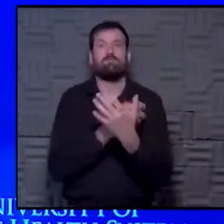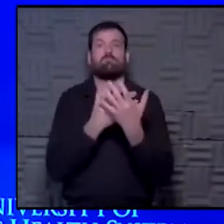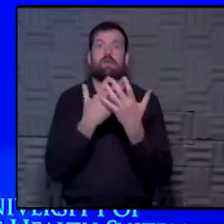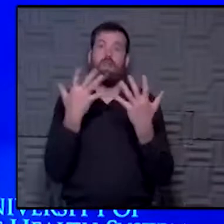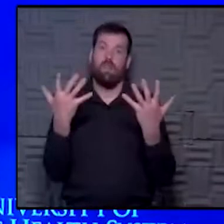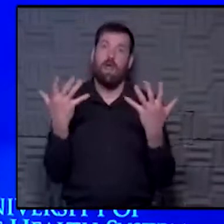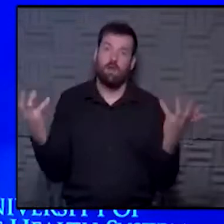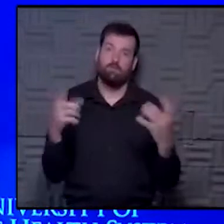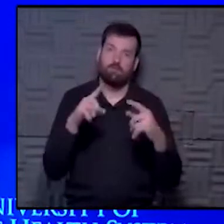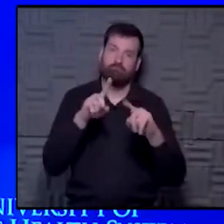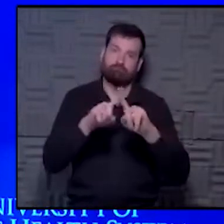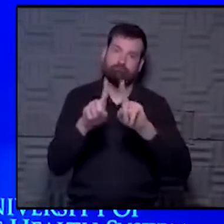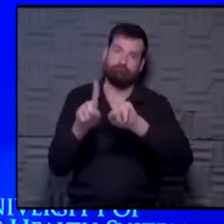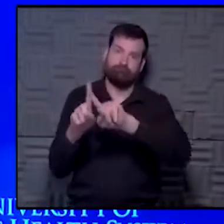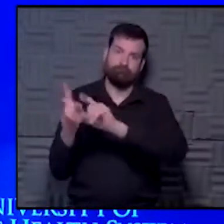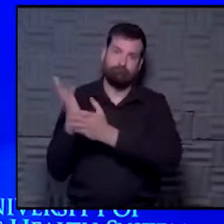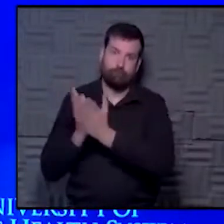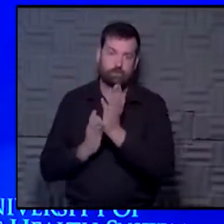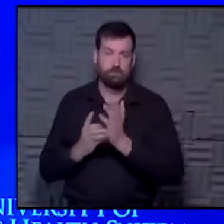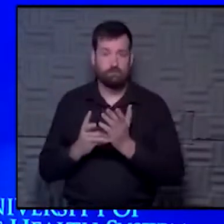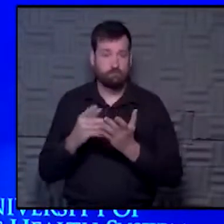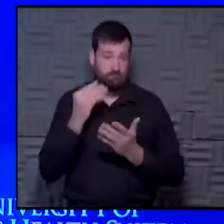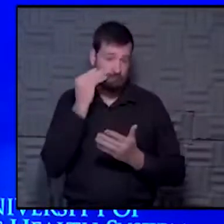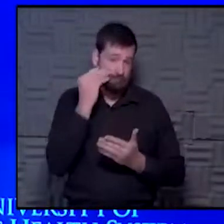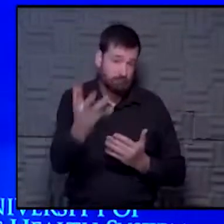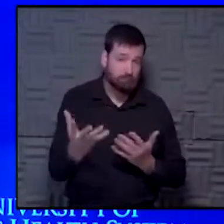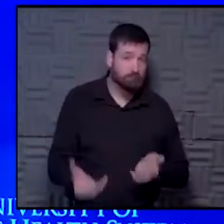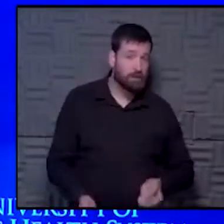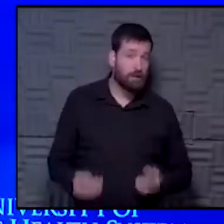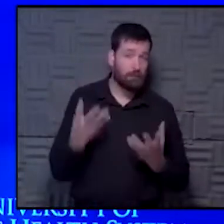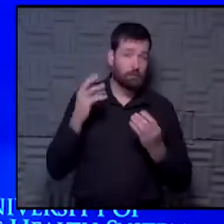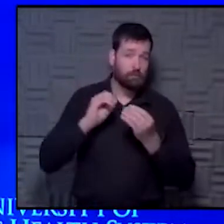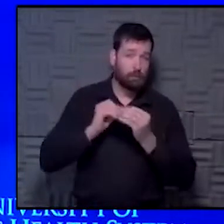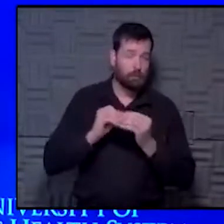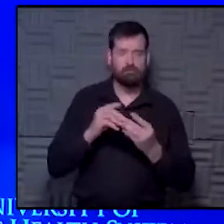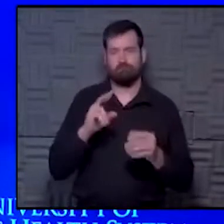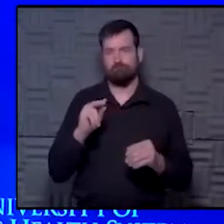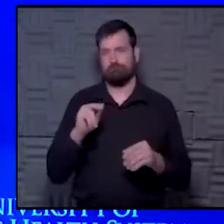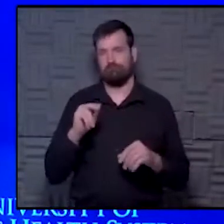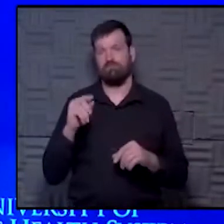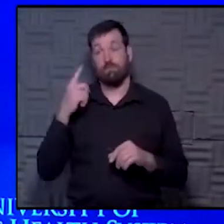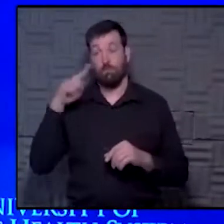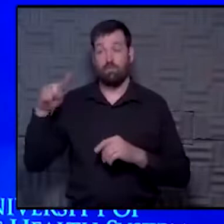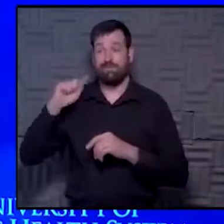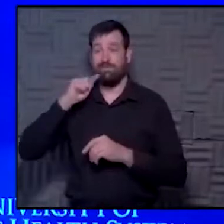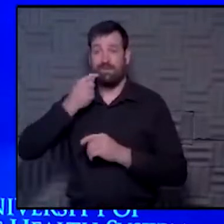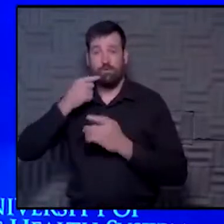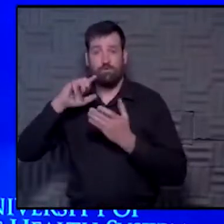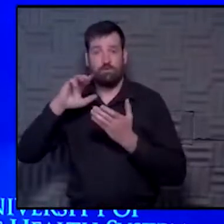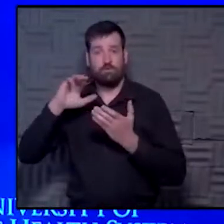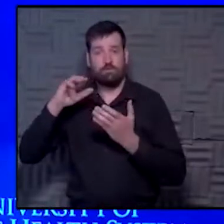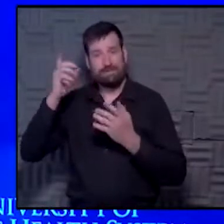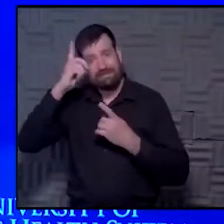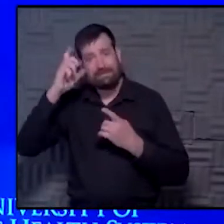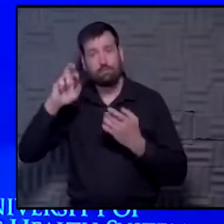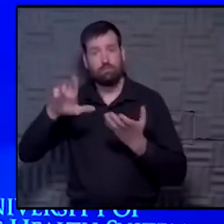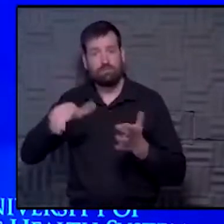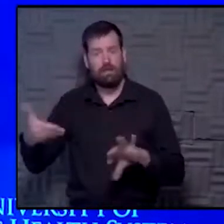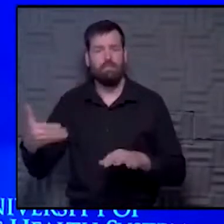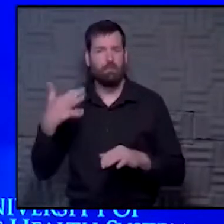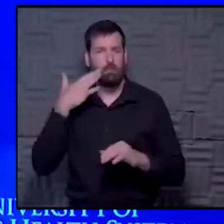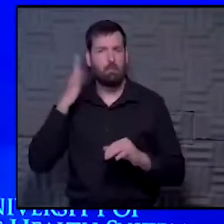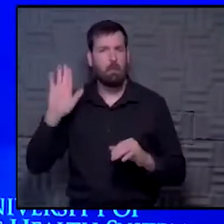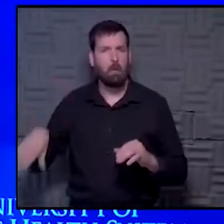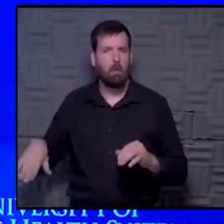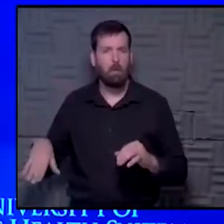I think we can't tell you with certainty what the number is, like we can for severe disease or death, as far as the reduction in